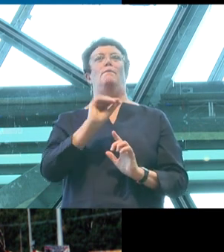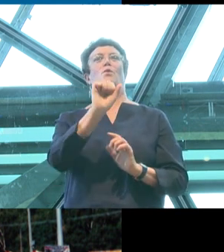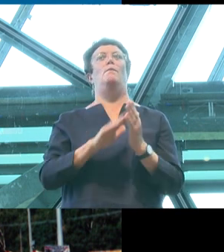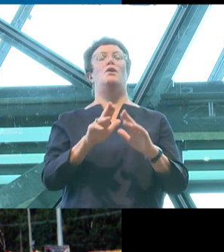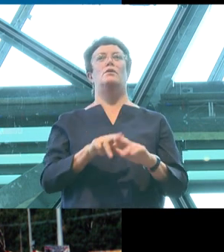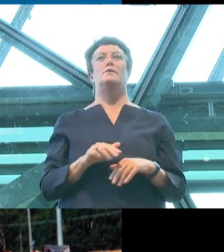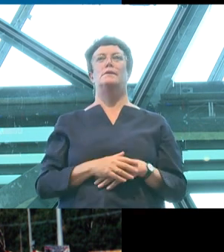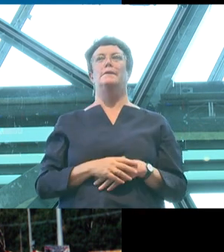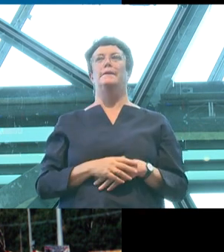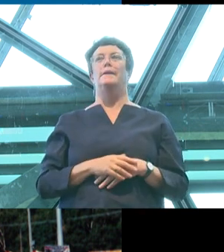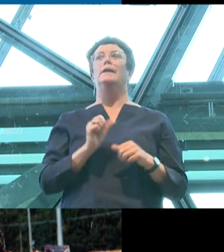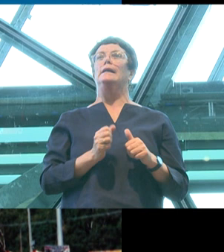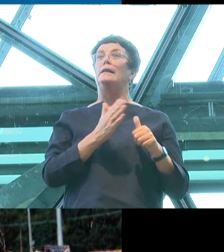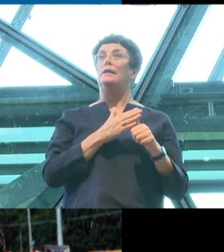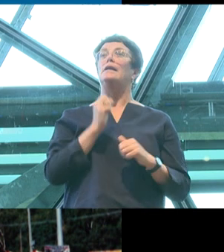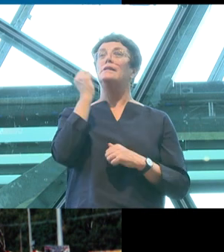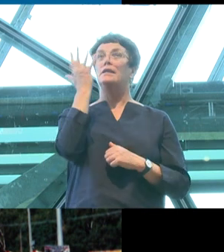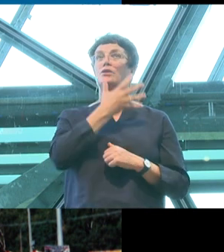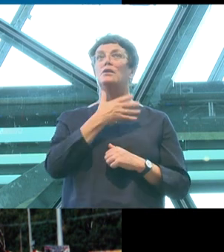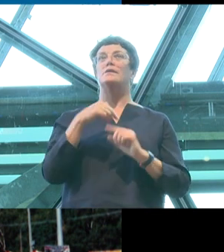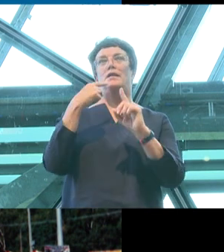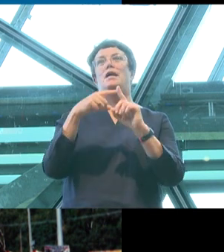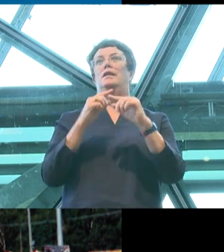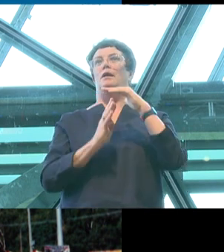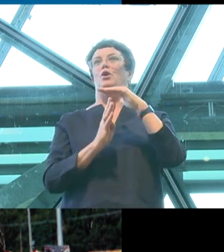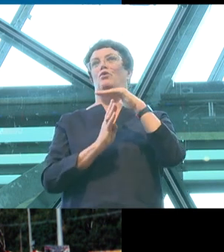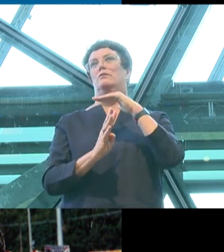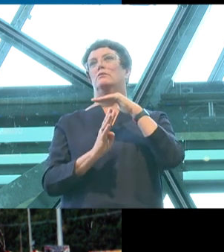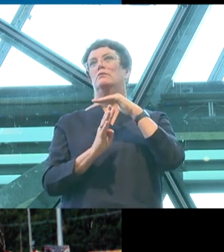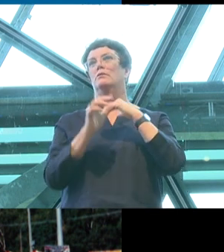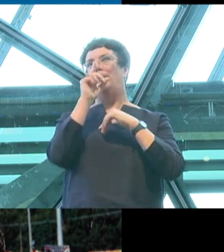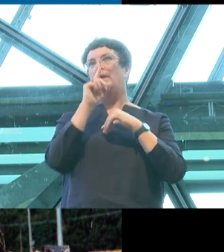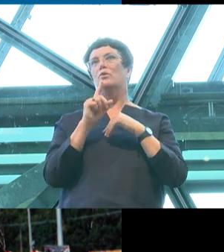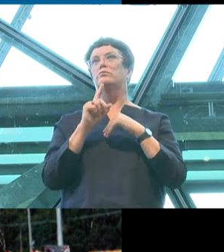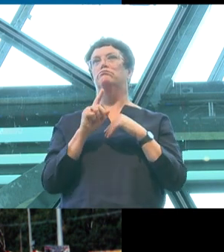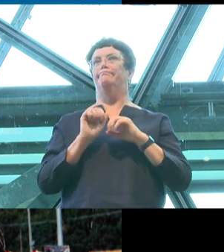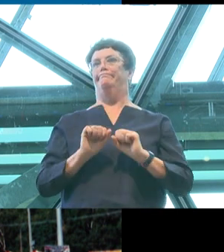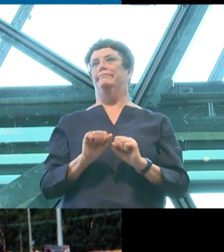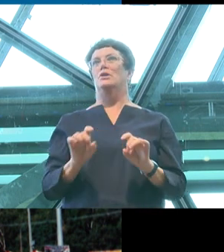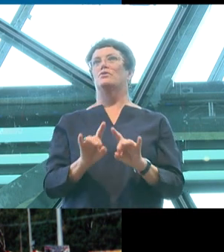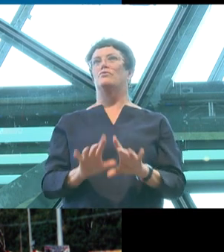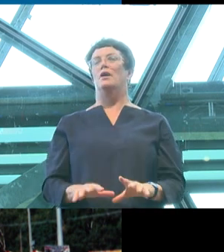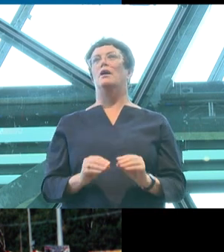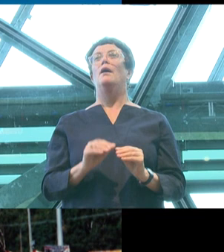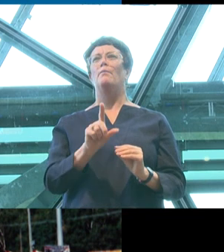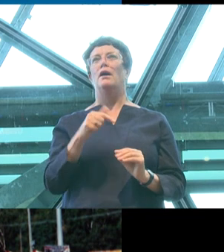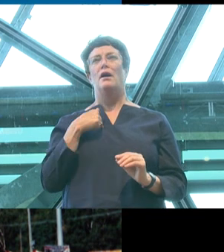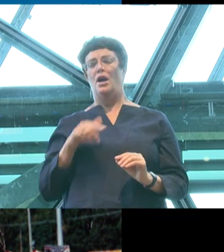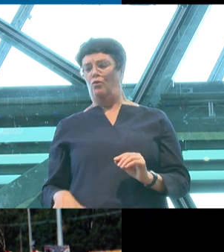a nation of indigenous and immigrant stories. And yet I heard so few of them growing up.